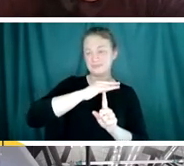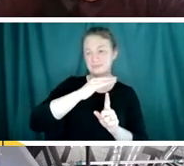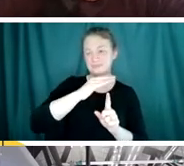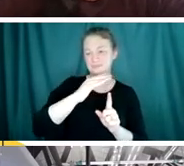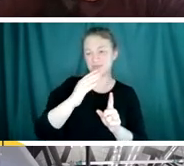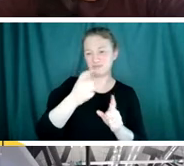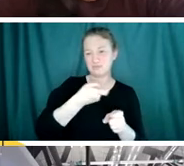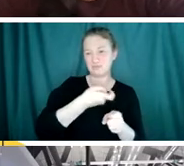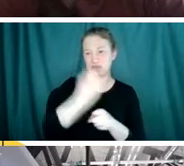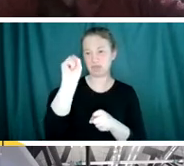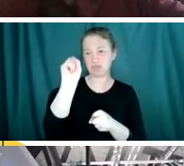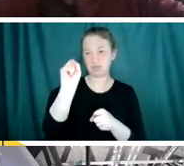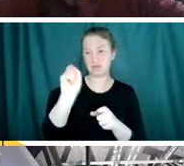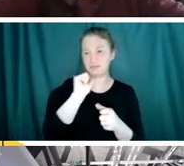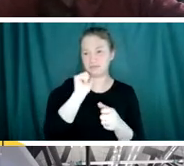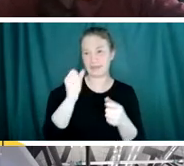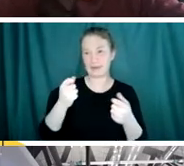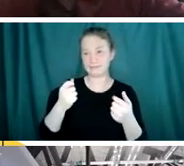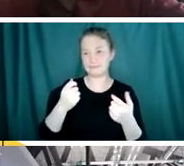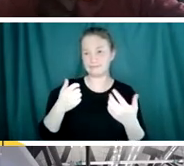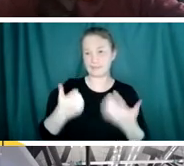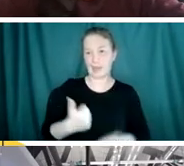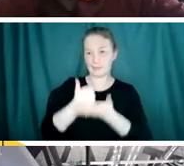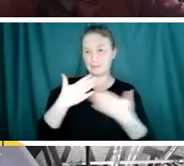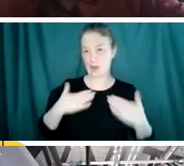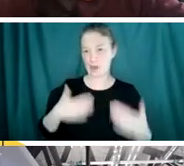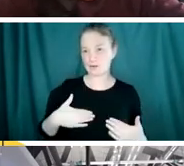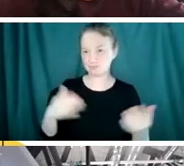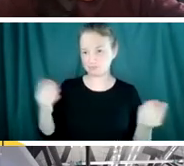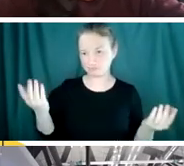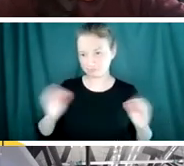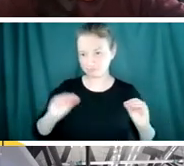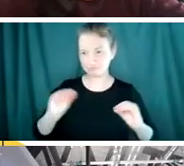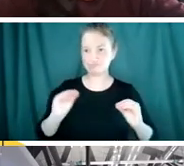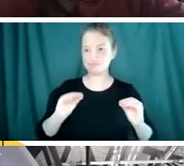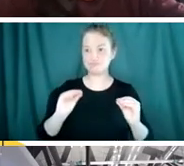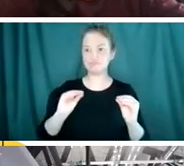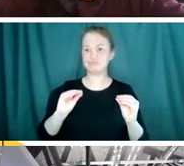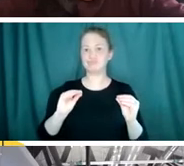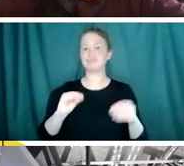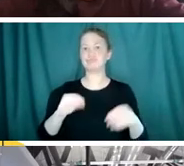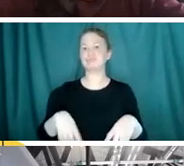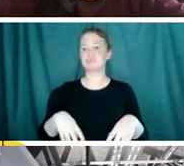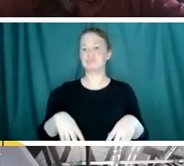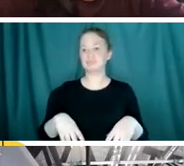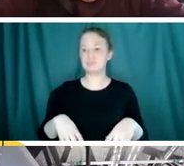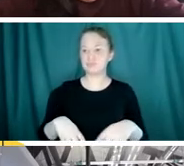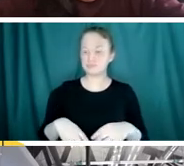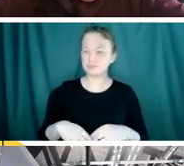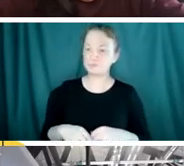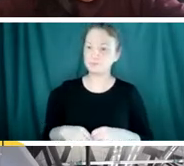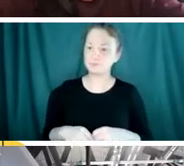effective. And they won't be able to infect your body and cause a mild fake disease to train your immune system.